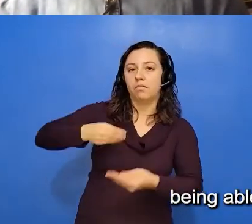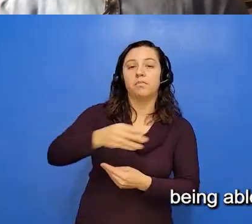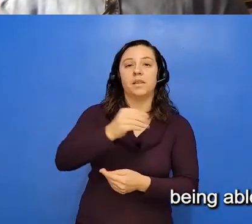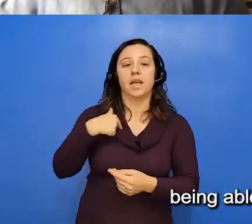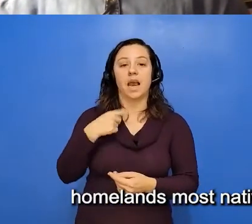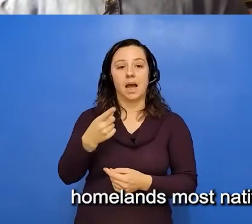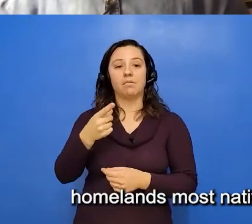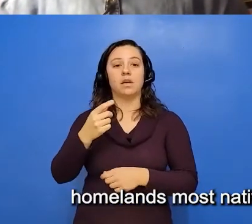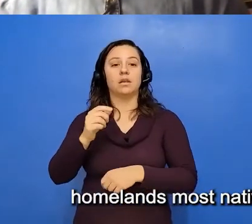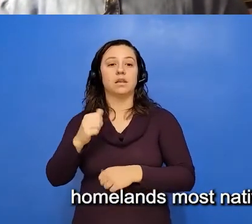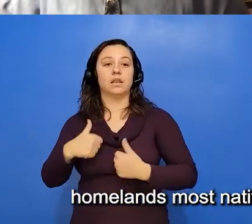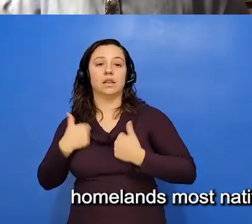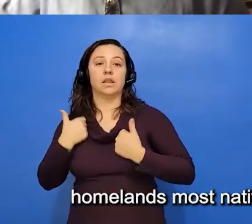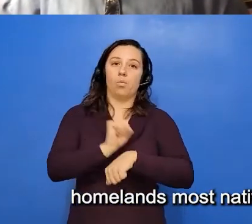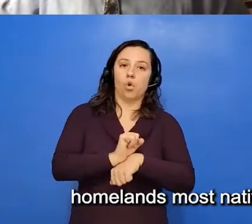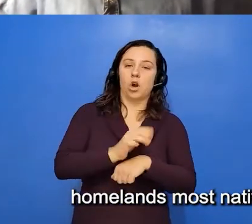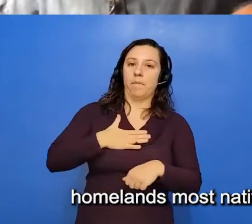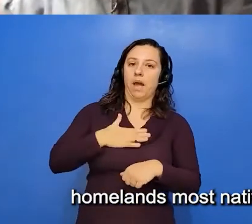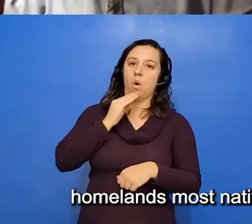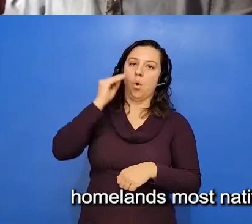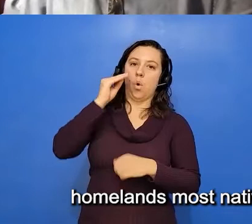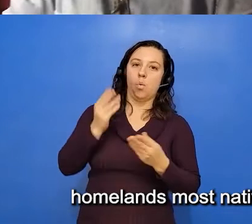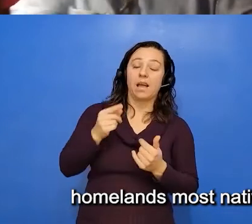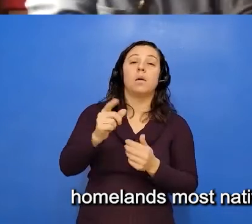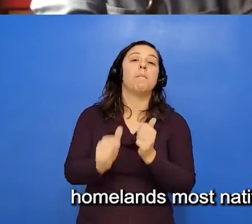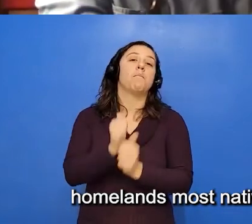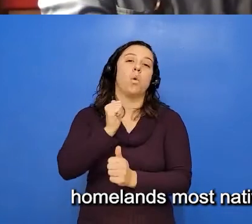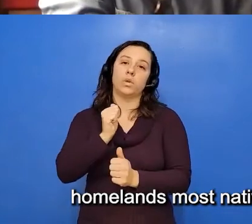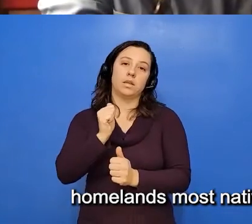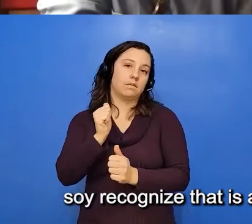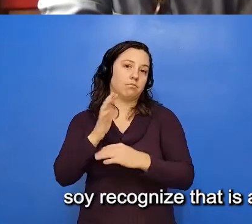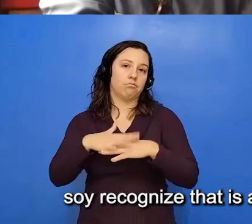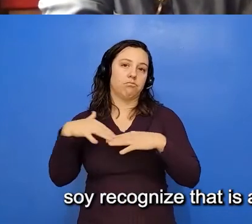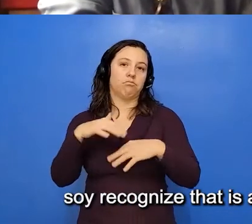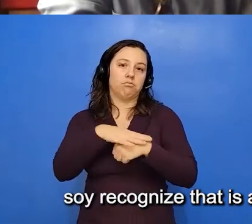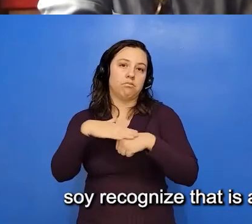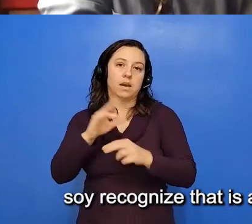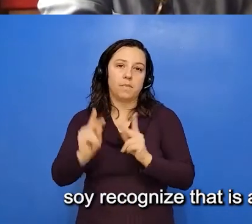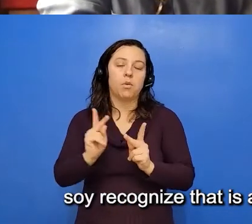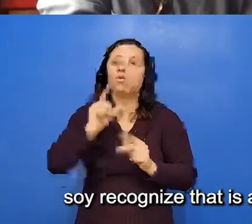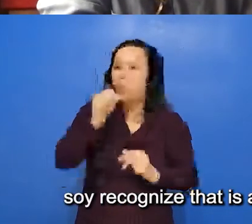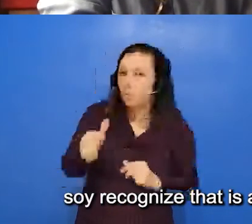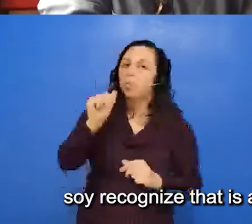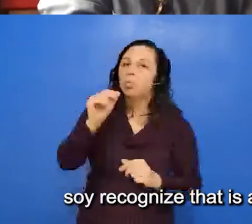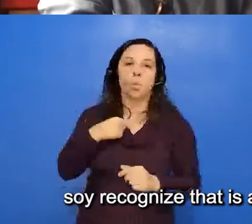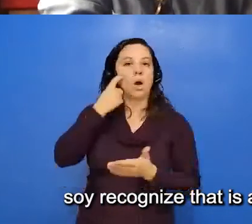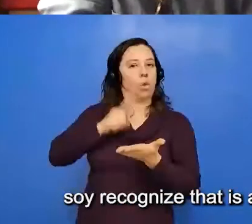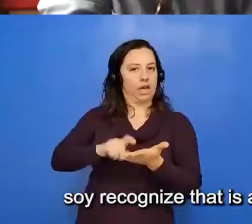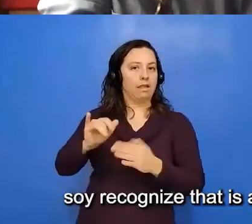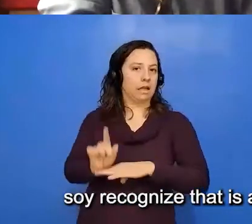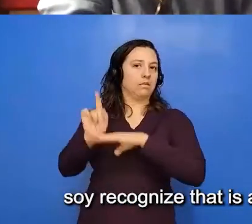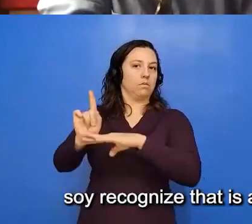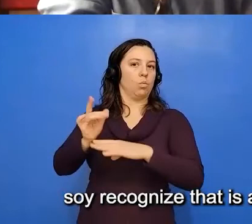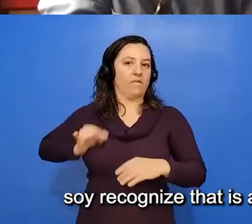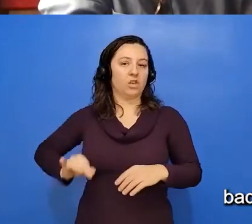to live and work on their homelands. Most Native people don't have that opportunity, so I recognize that that is a privilege. So I live